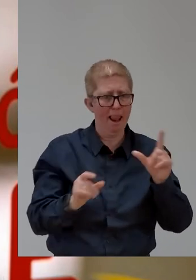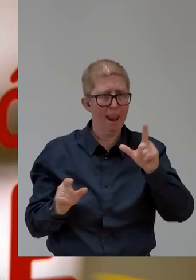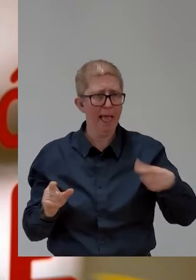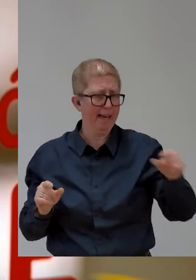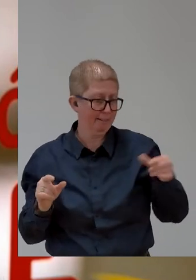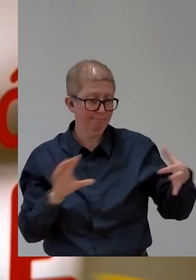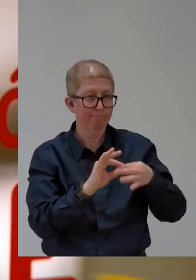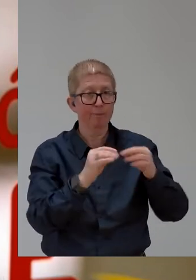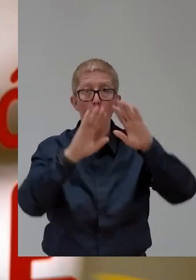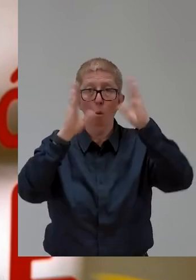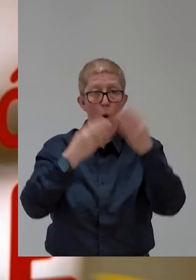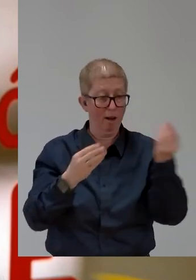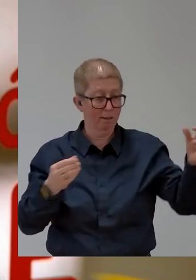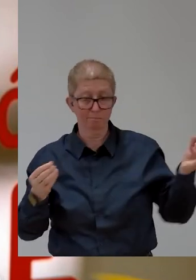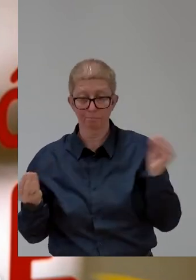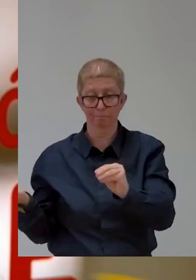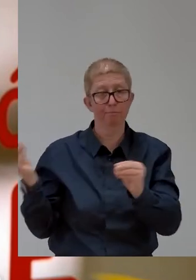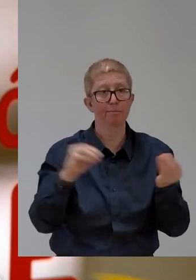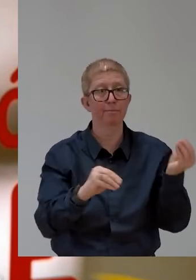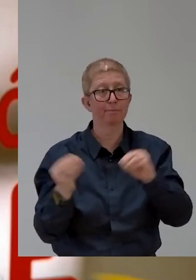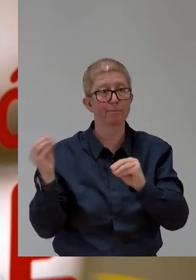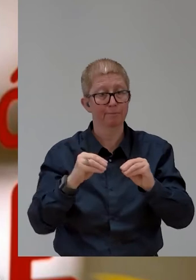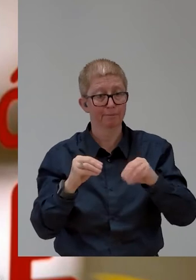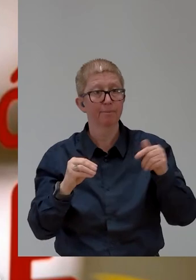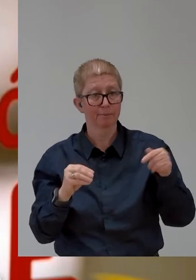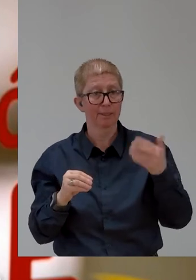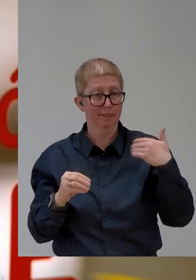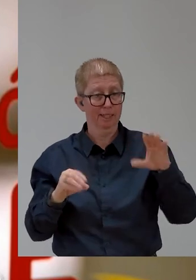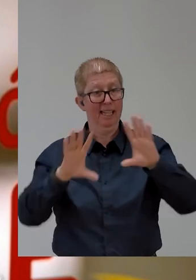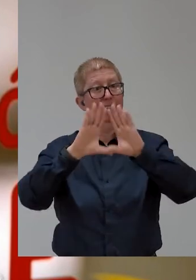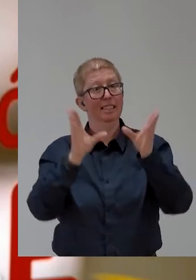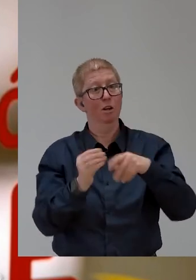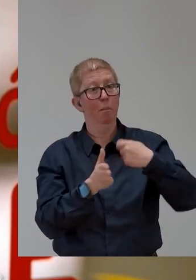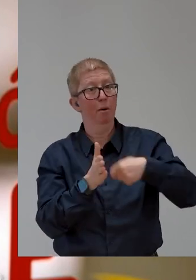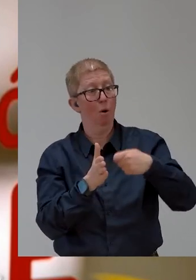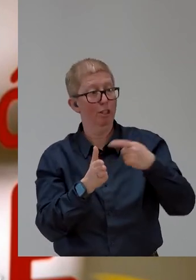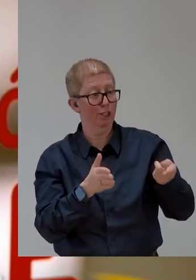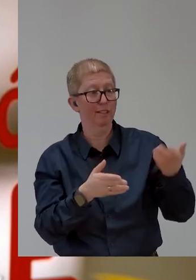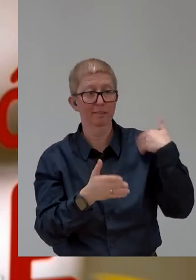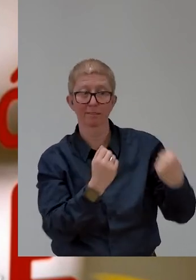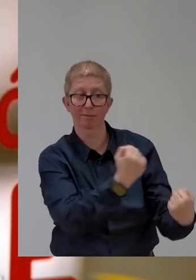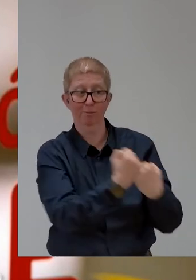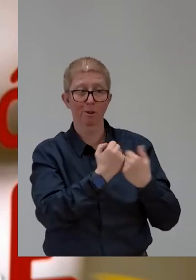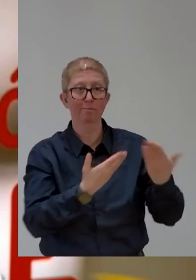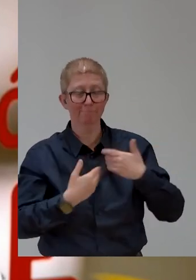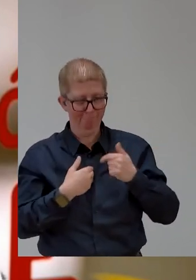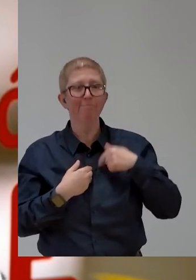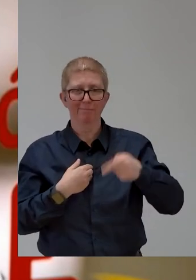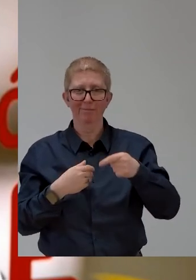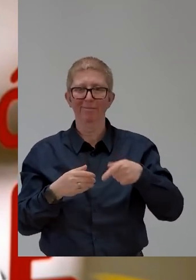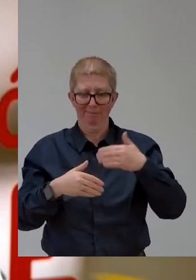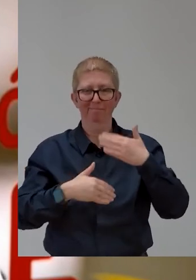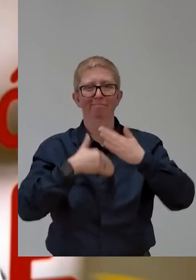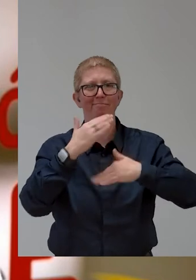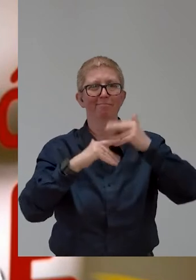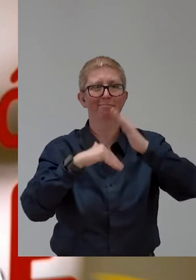by setting up a working group on design, and 3D printing, and the manufacture of low-cost products. On